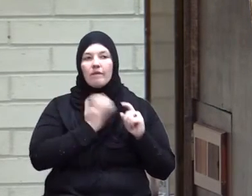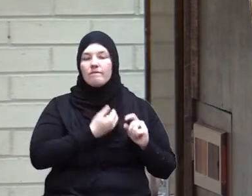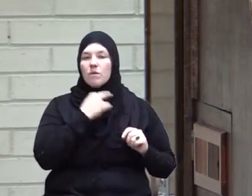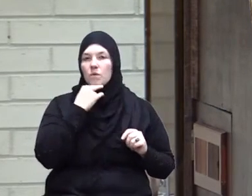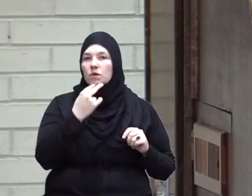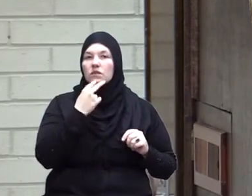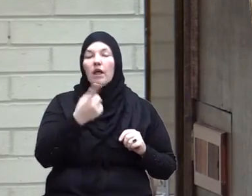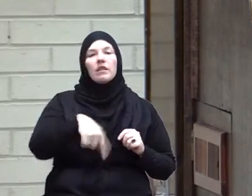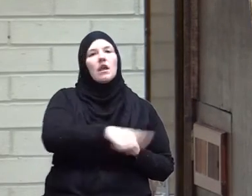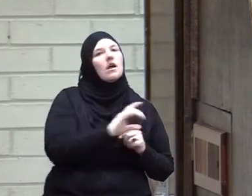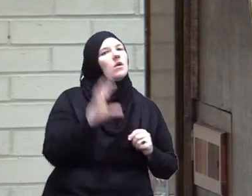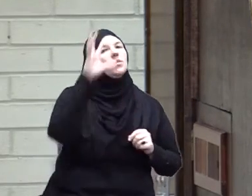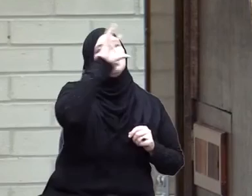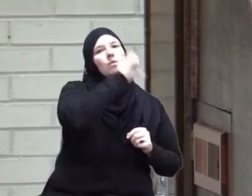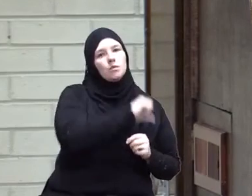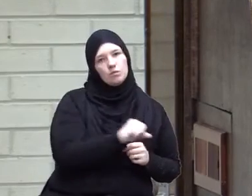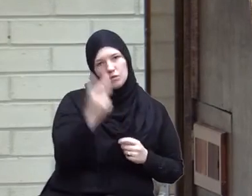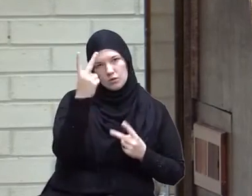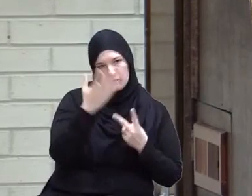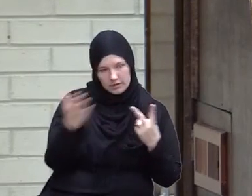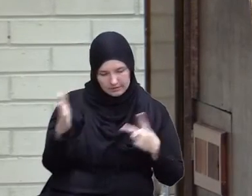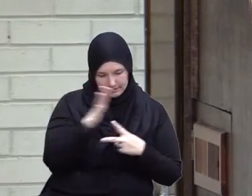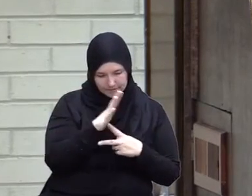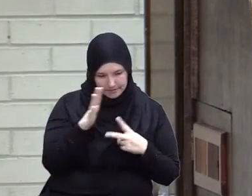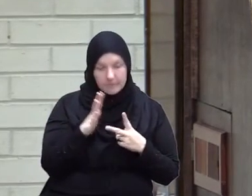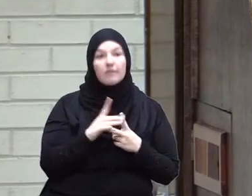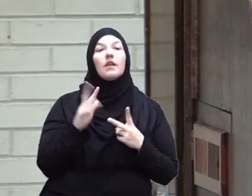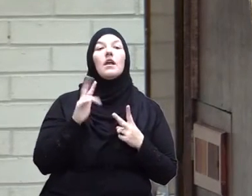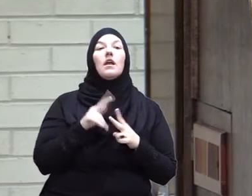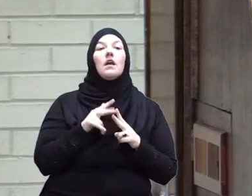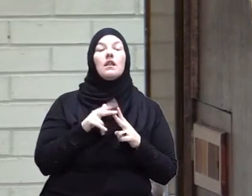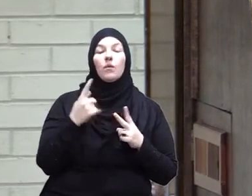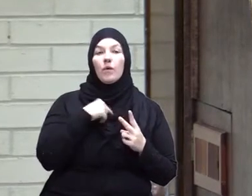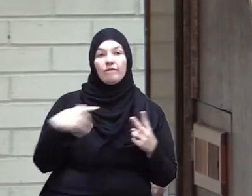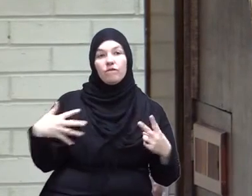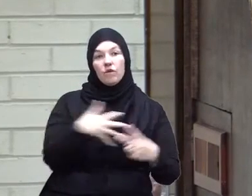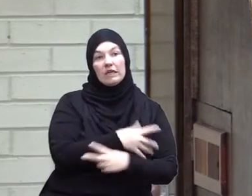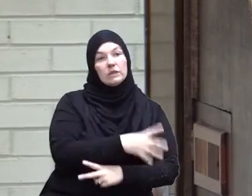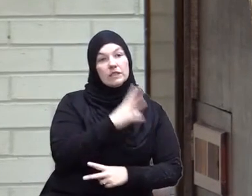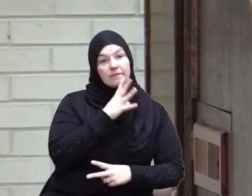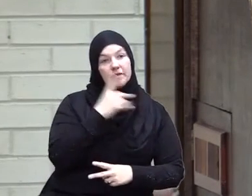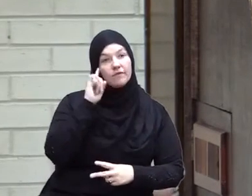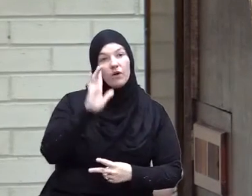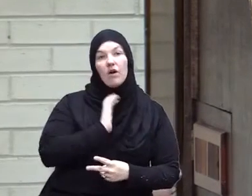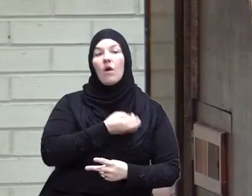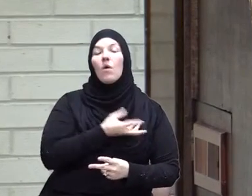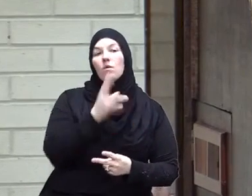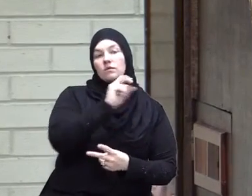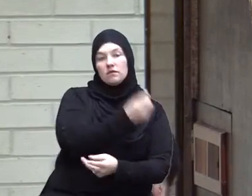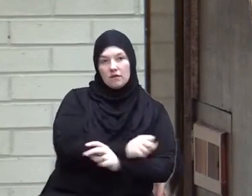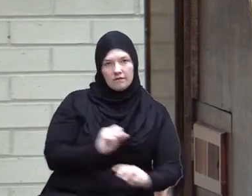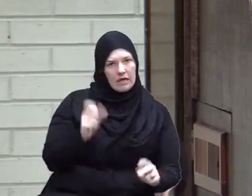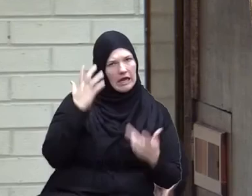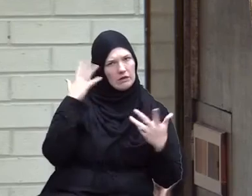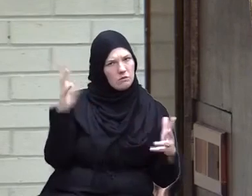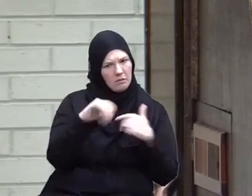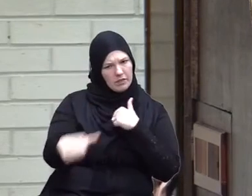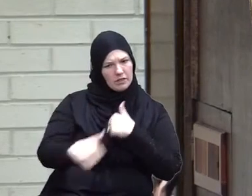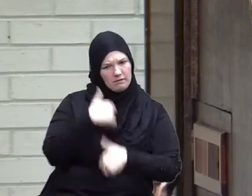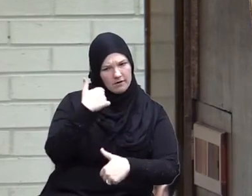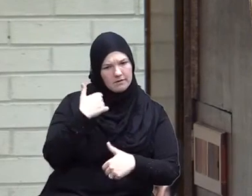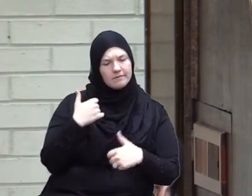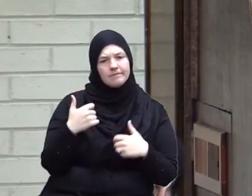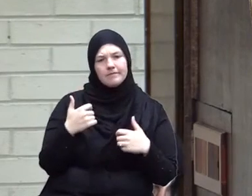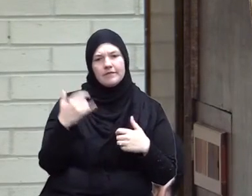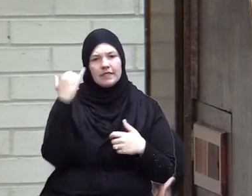our voices assume one of two things either we are afraid to speak for our own safety I don't know